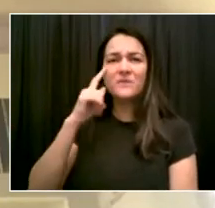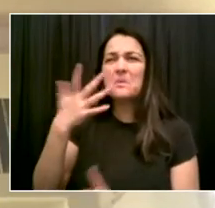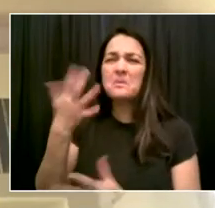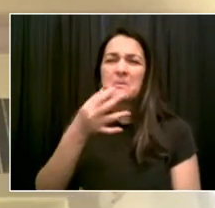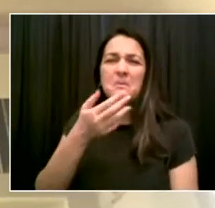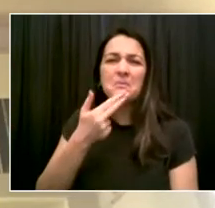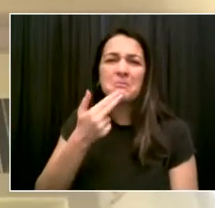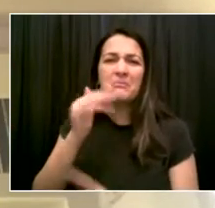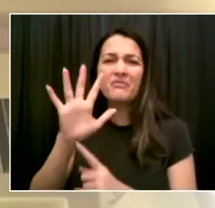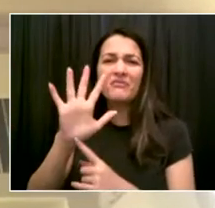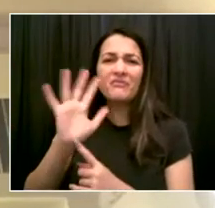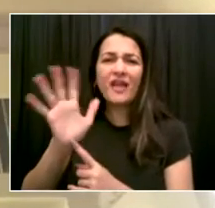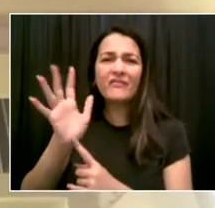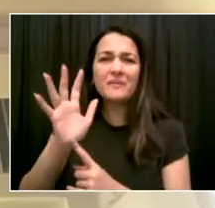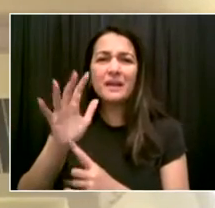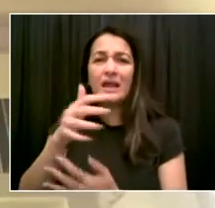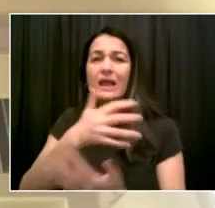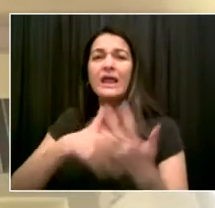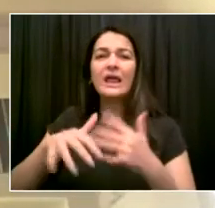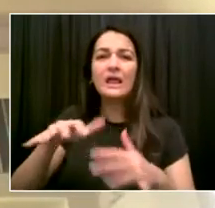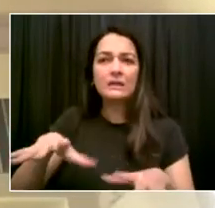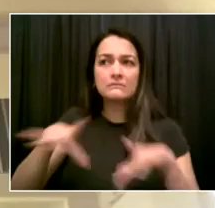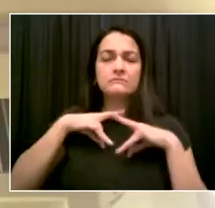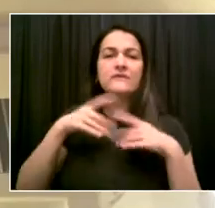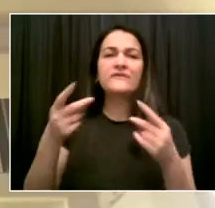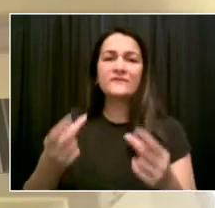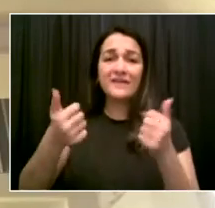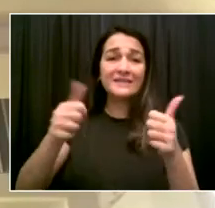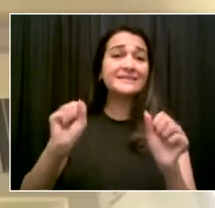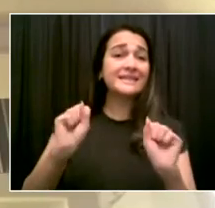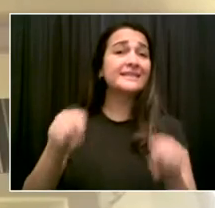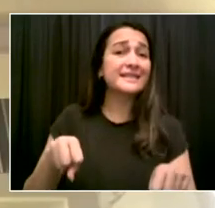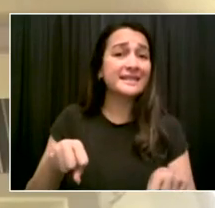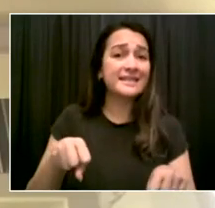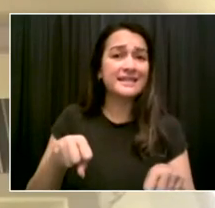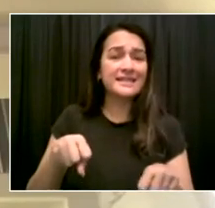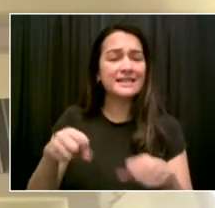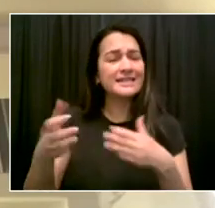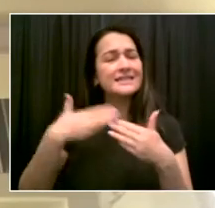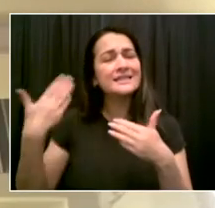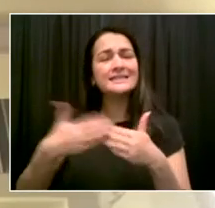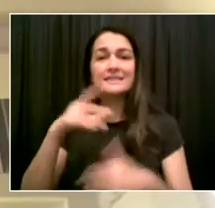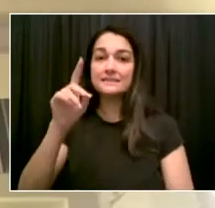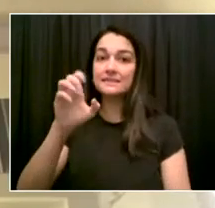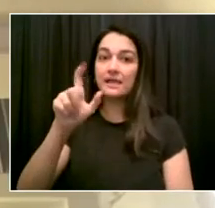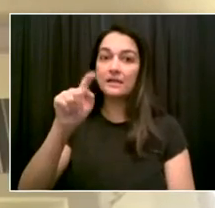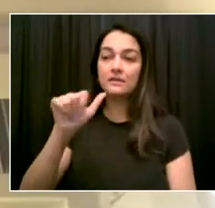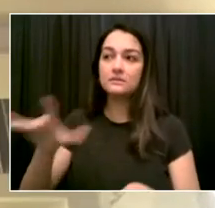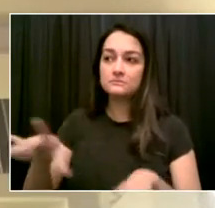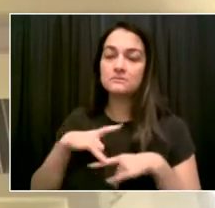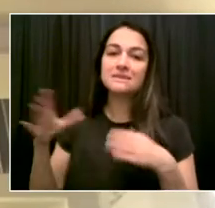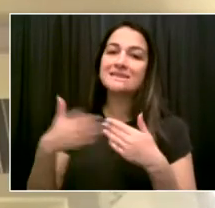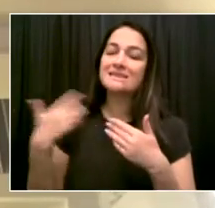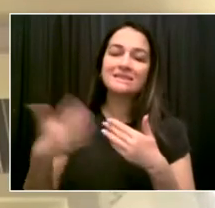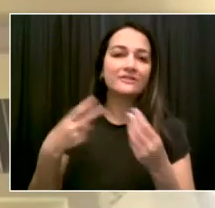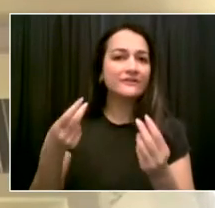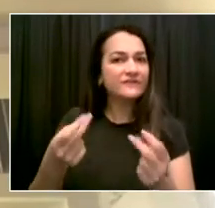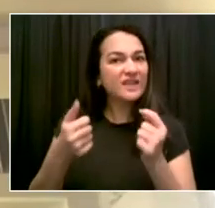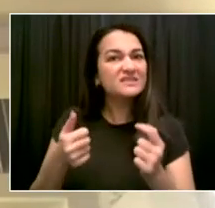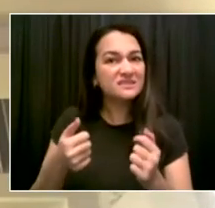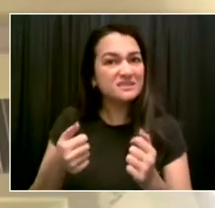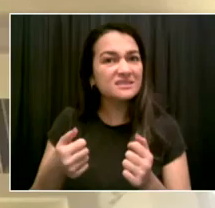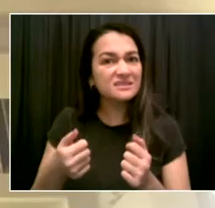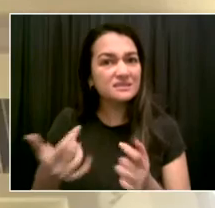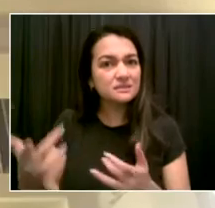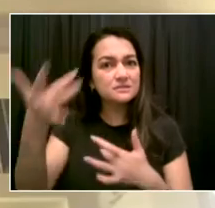Second is that if you're vaccinated, you are in a much better position. Vaccinations have been